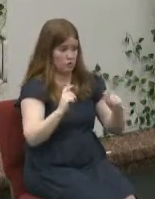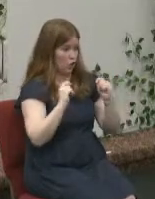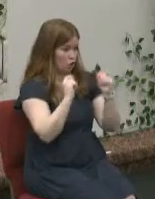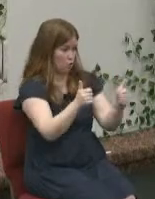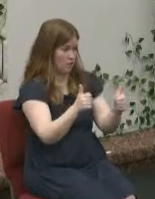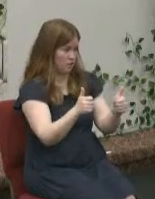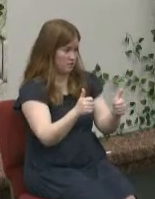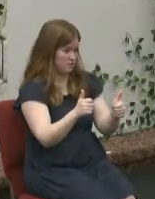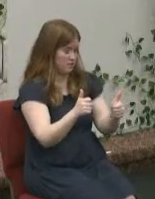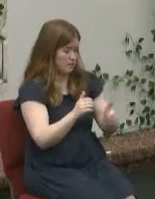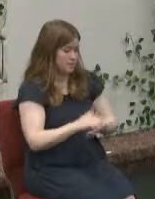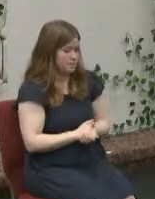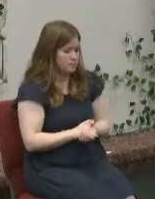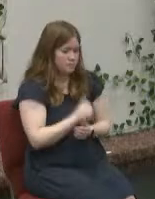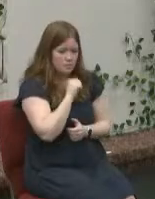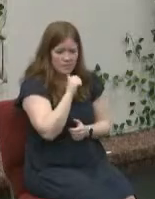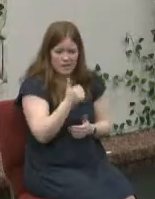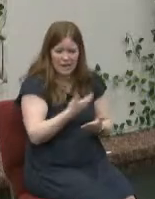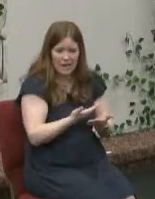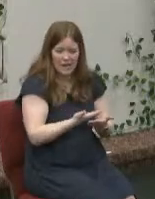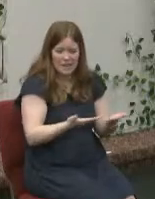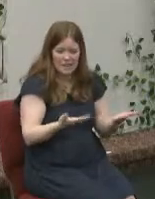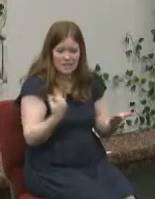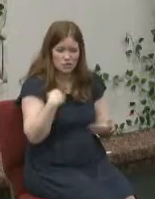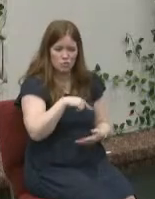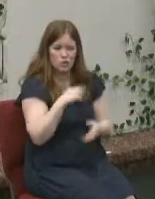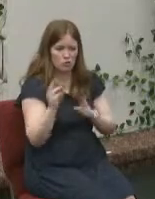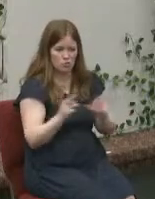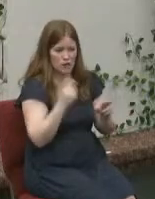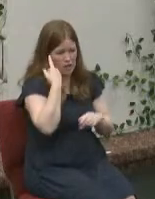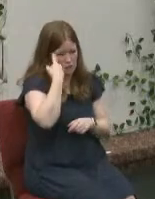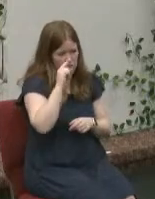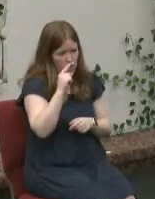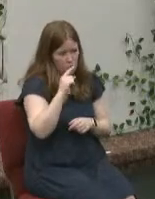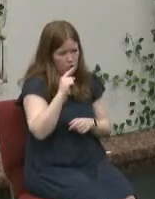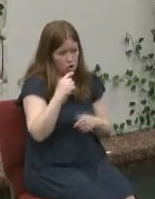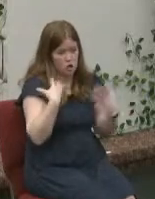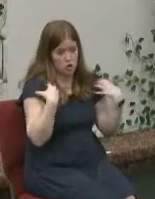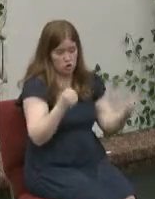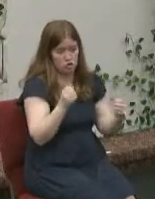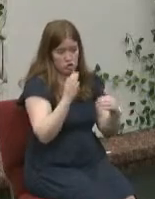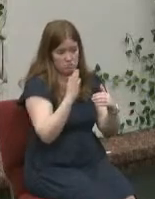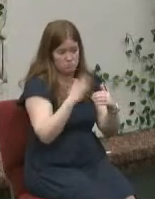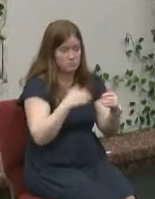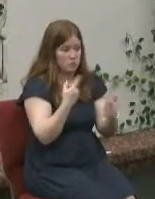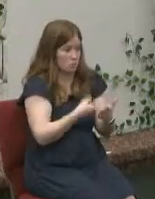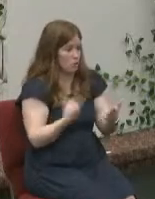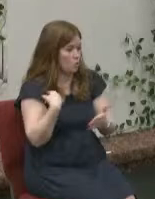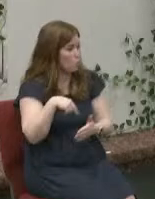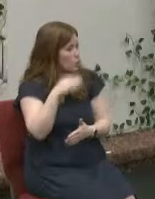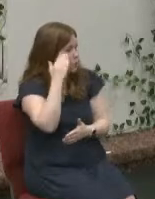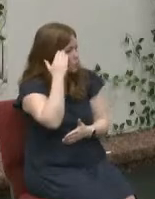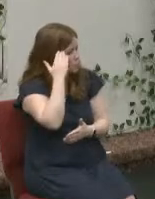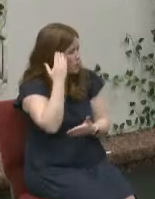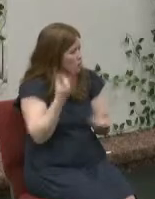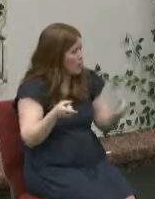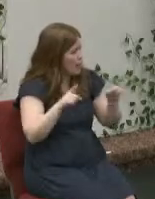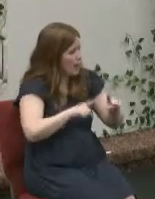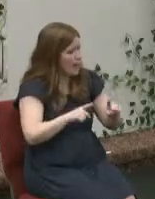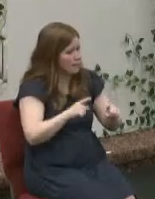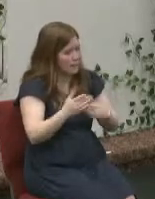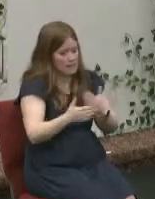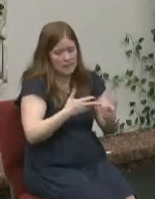they're not things that we were ready for a little stronger than what we thought maybe like for us